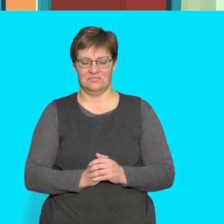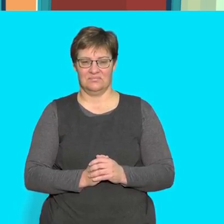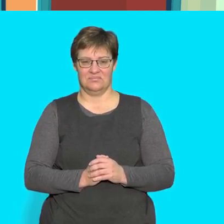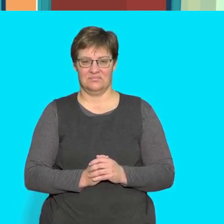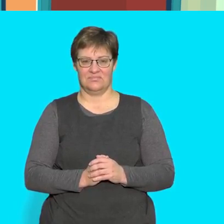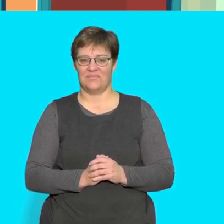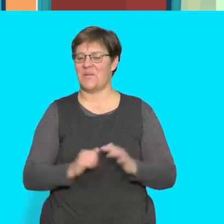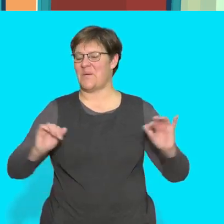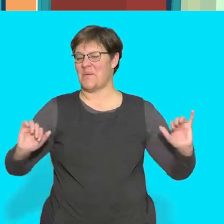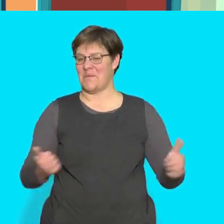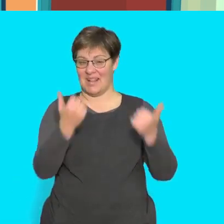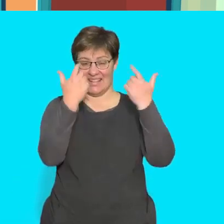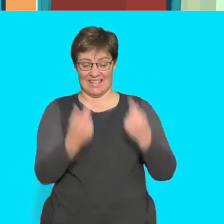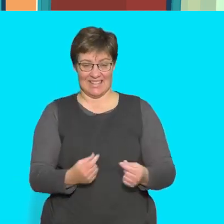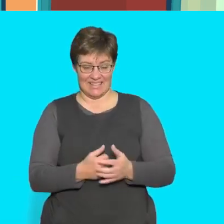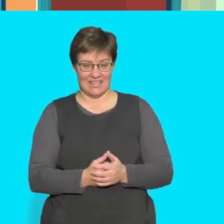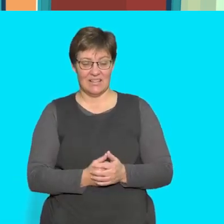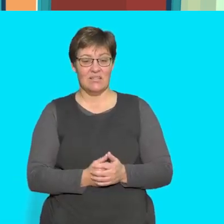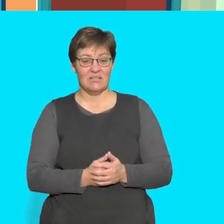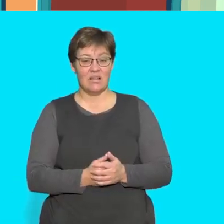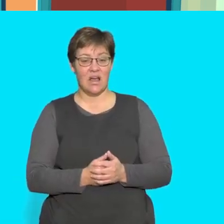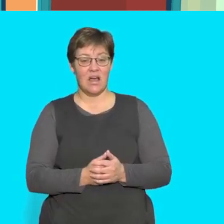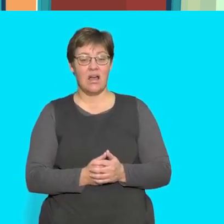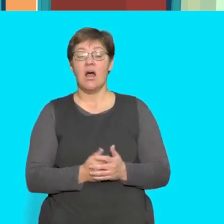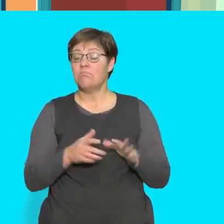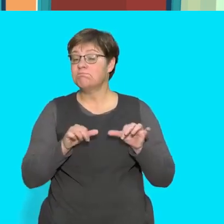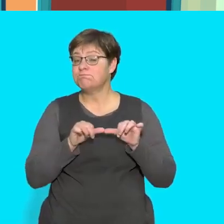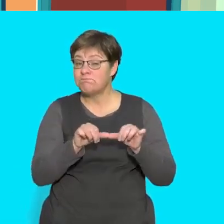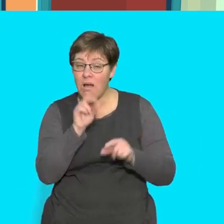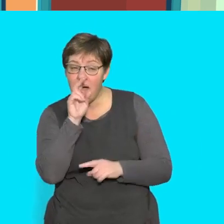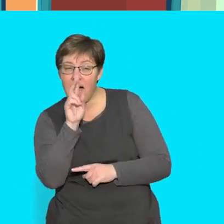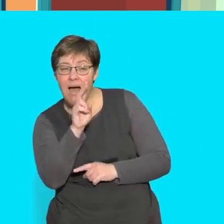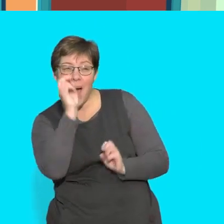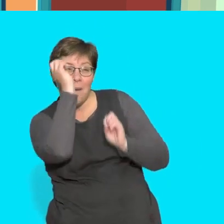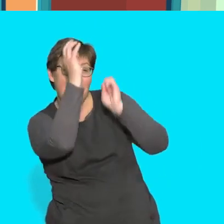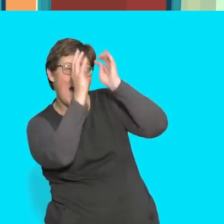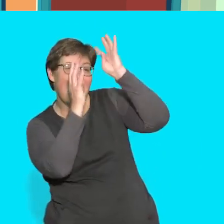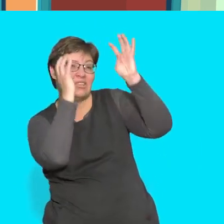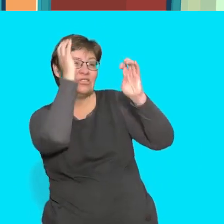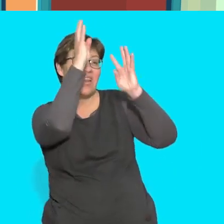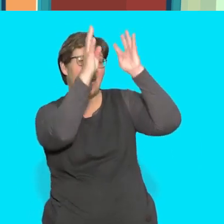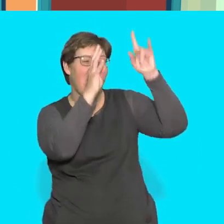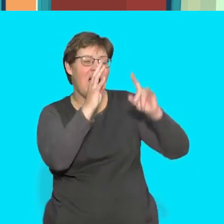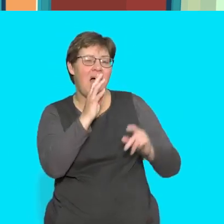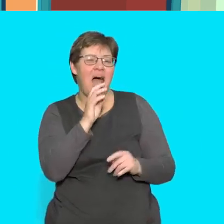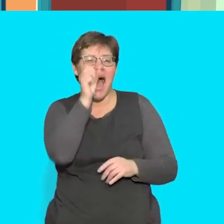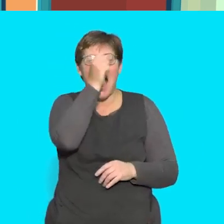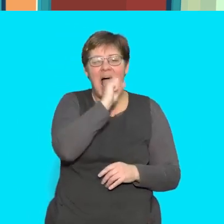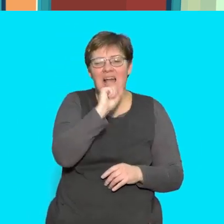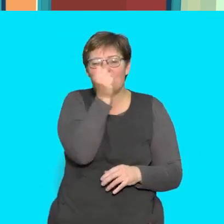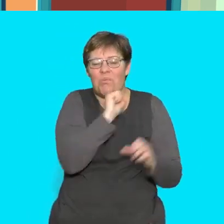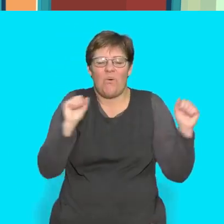well done keep your eyes closed and imagine eating a yummy cold ice cream